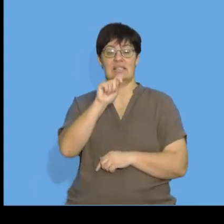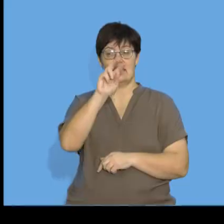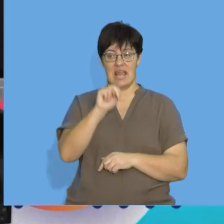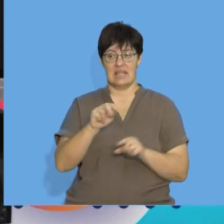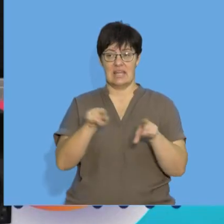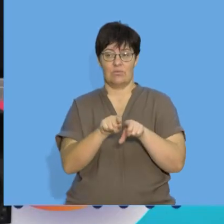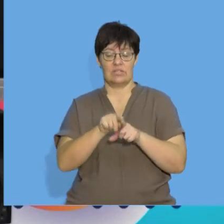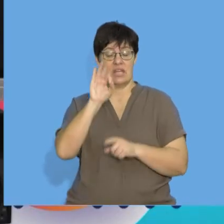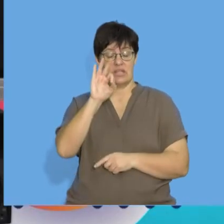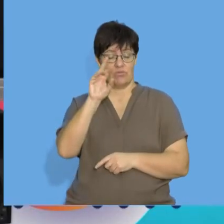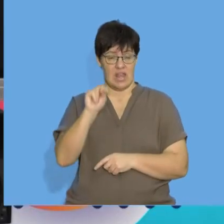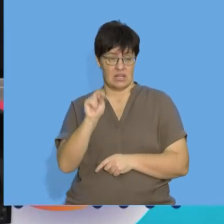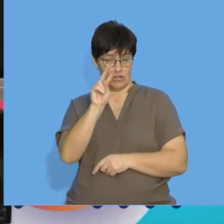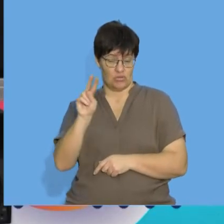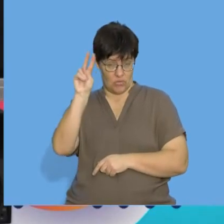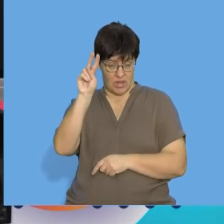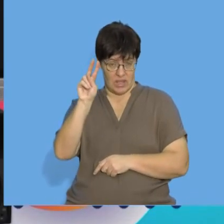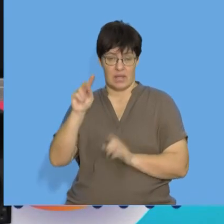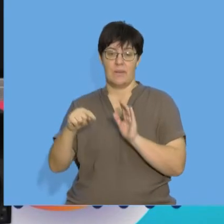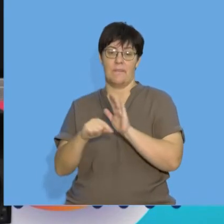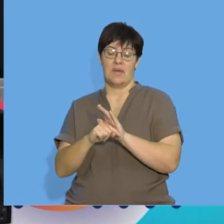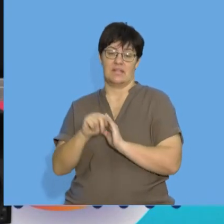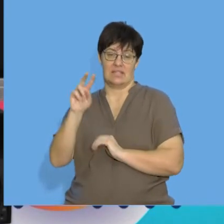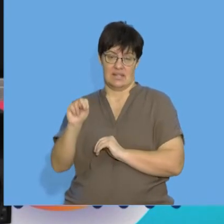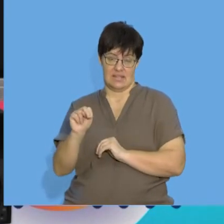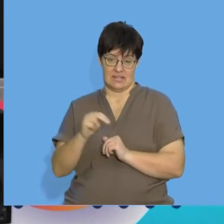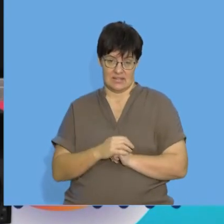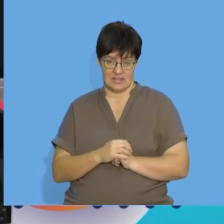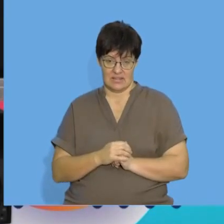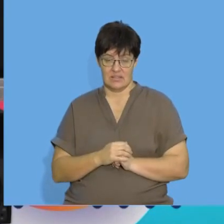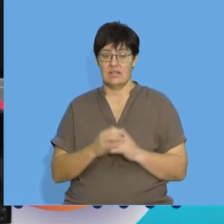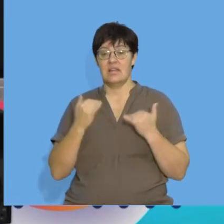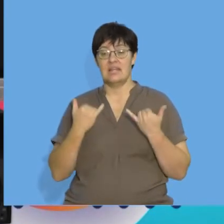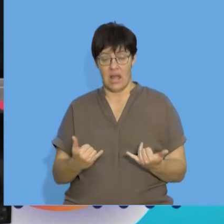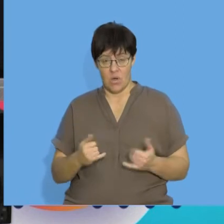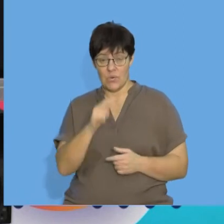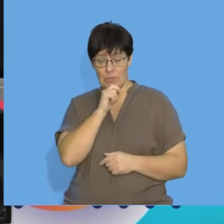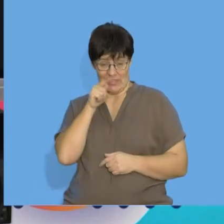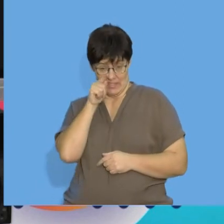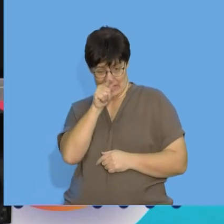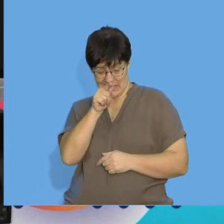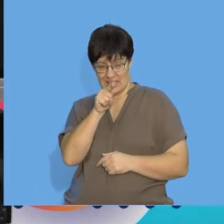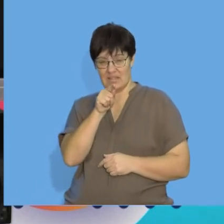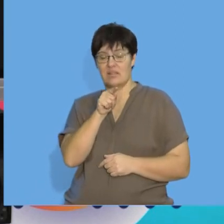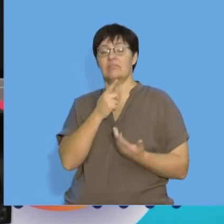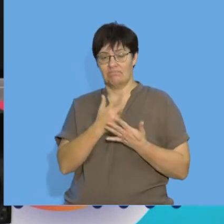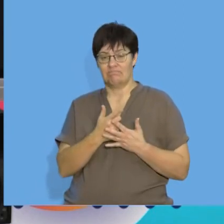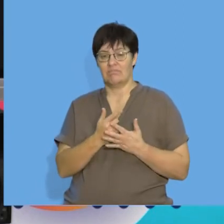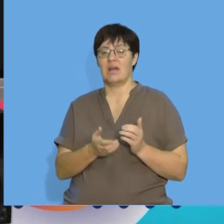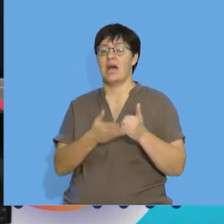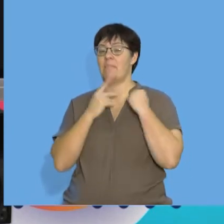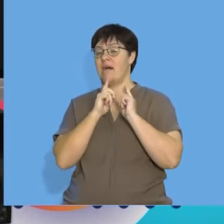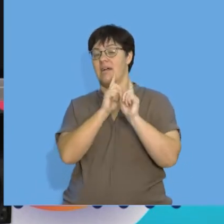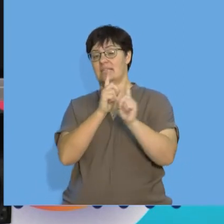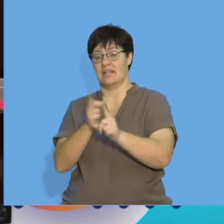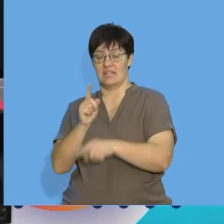n is equal to 3 n squared minus n and we're going to use that general form in order to